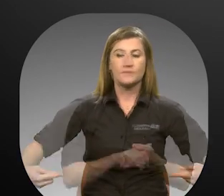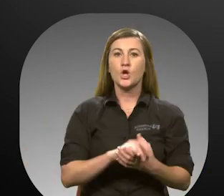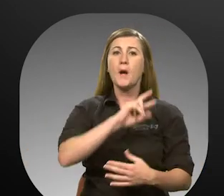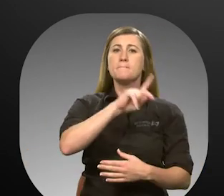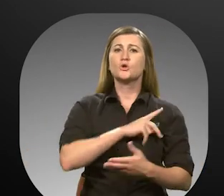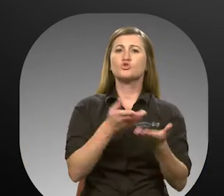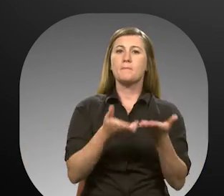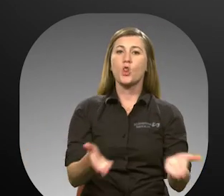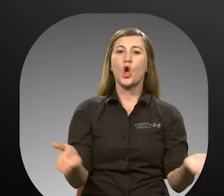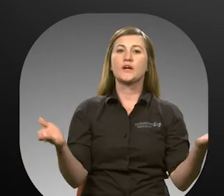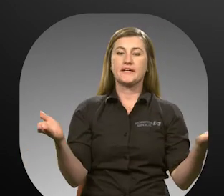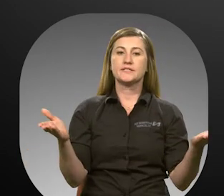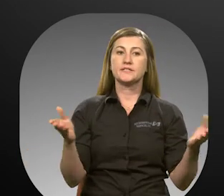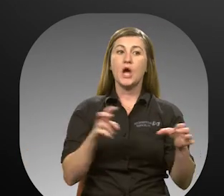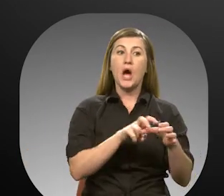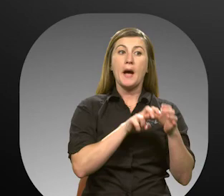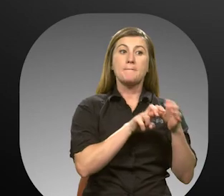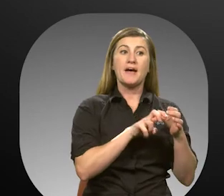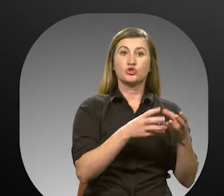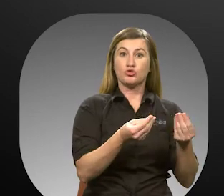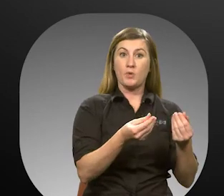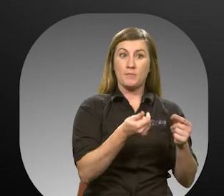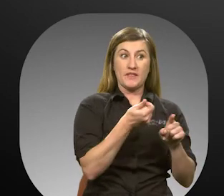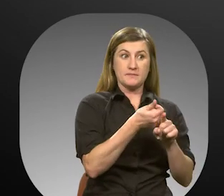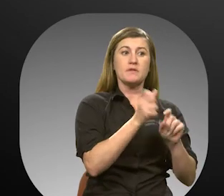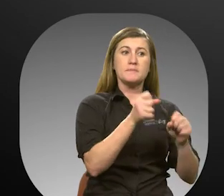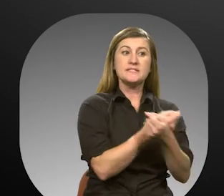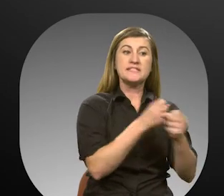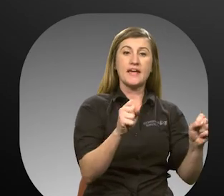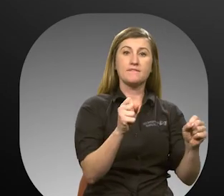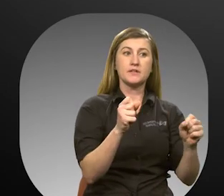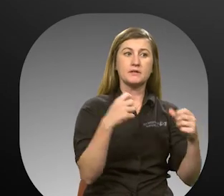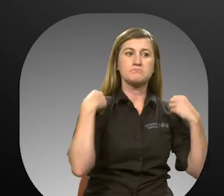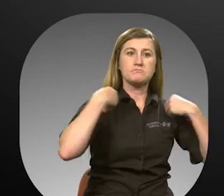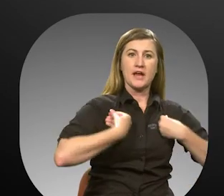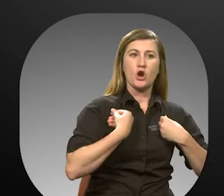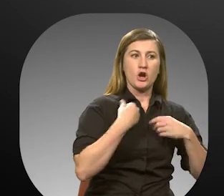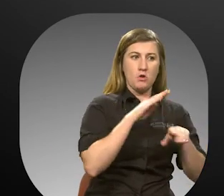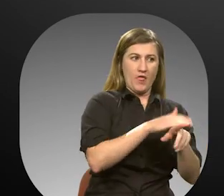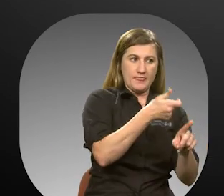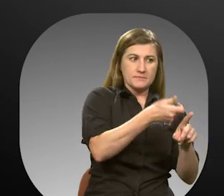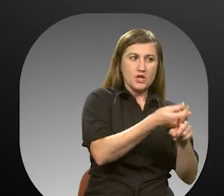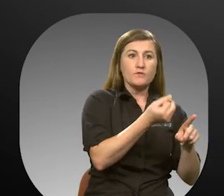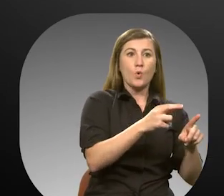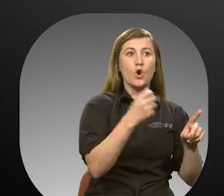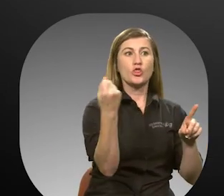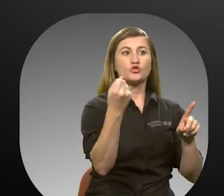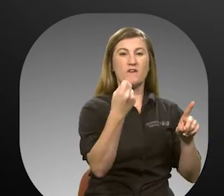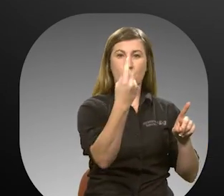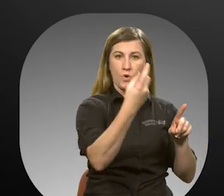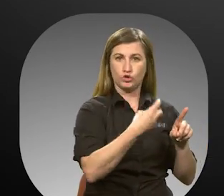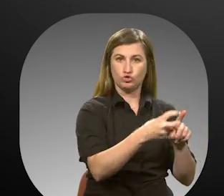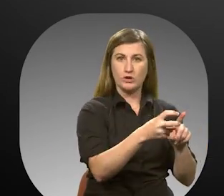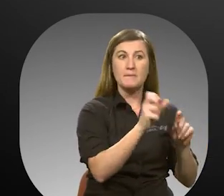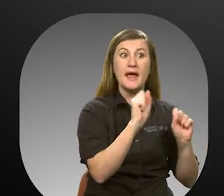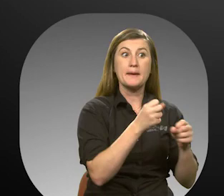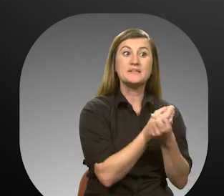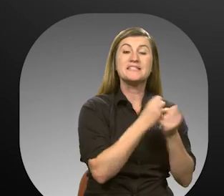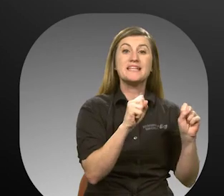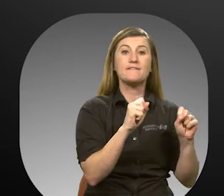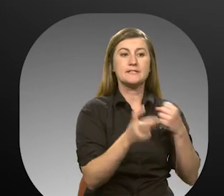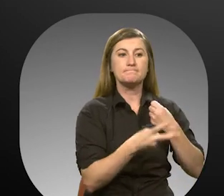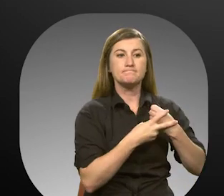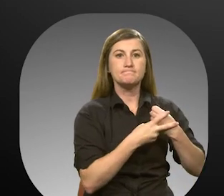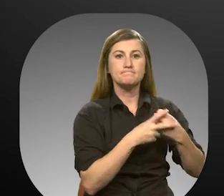Personal belongings Passenger property that can be safely carried by the passenger and or the driver in one trip and can be safely